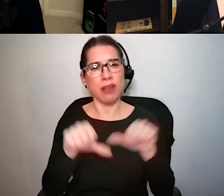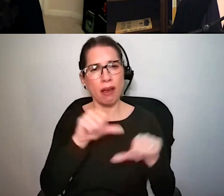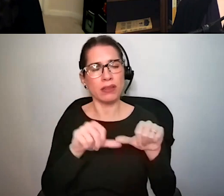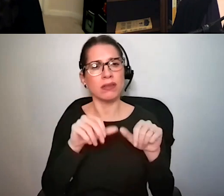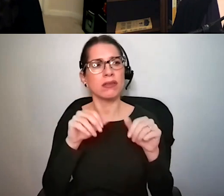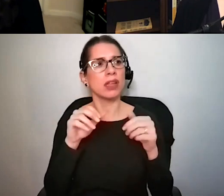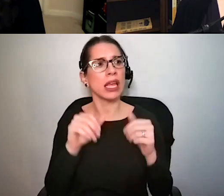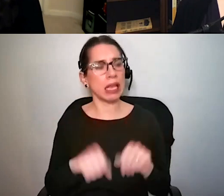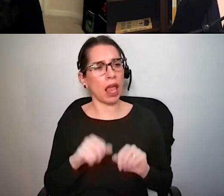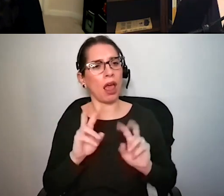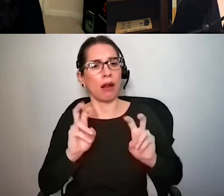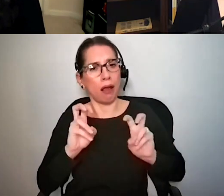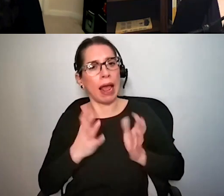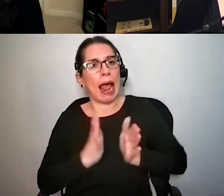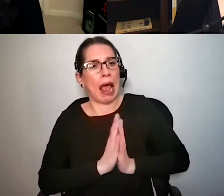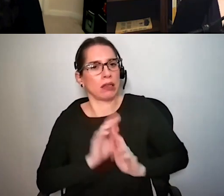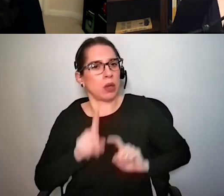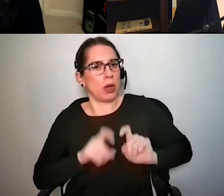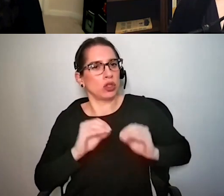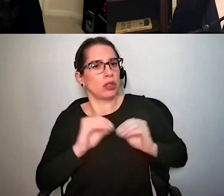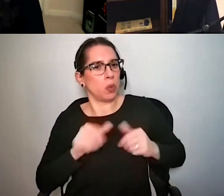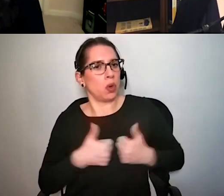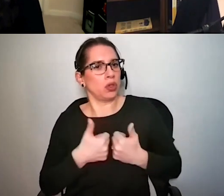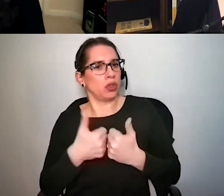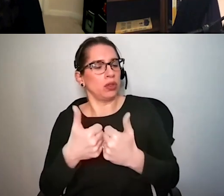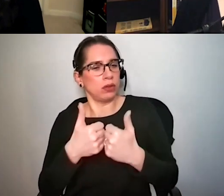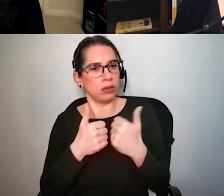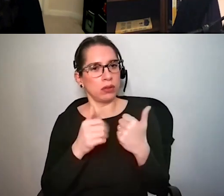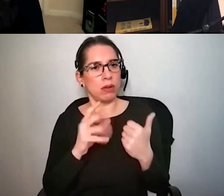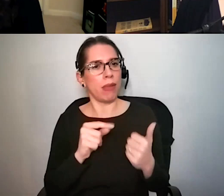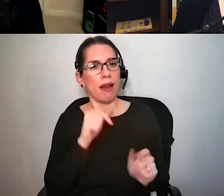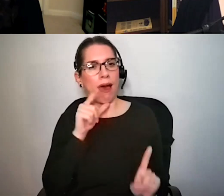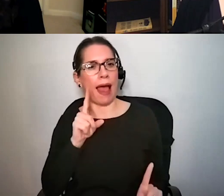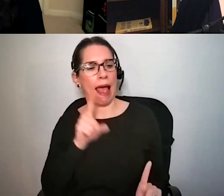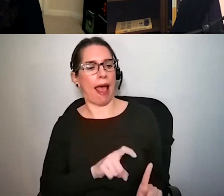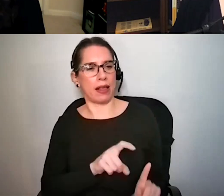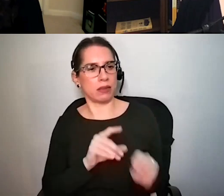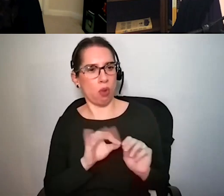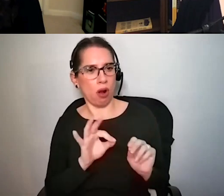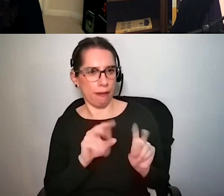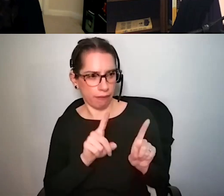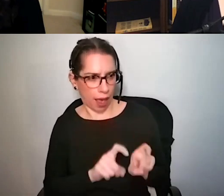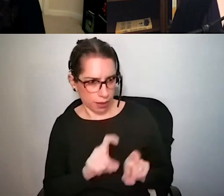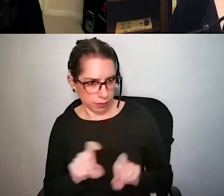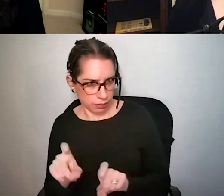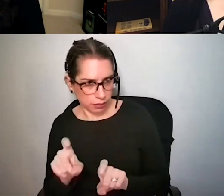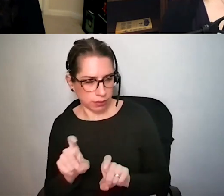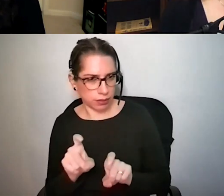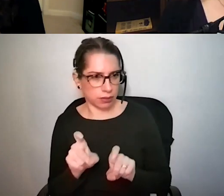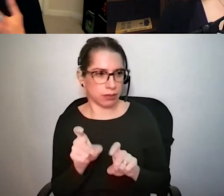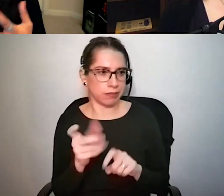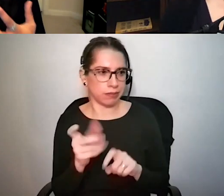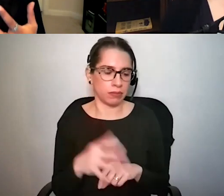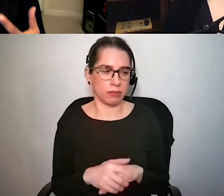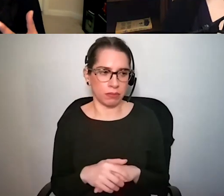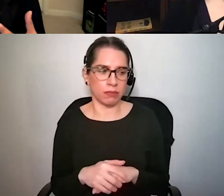but I think that it is it is um one of